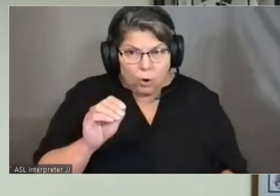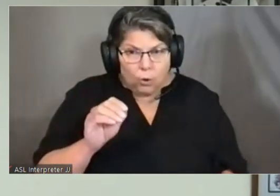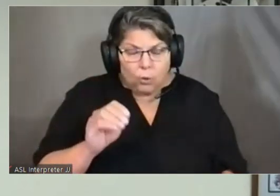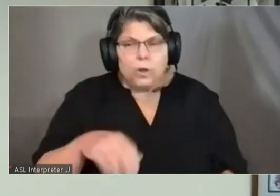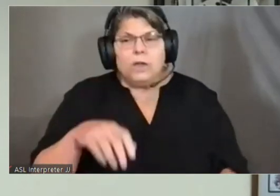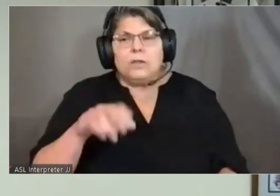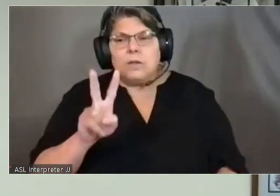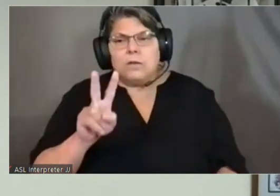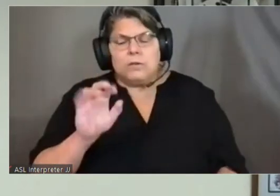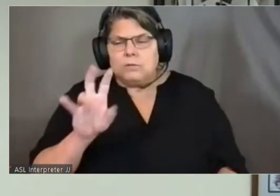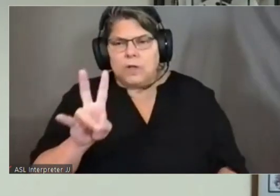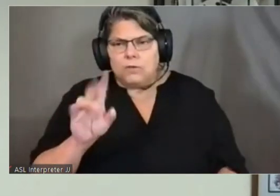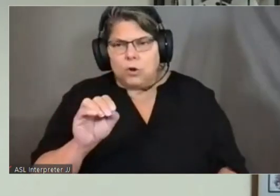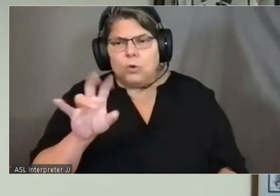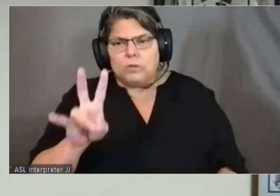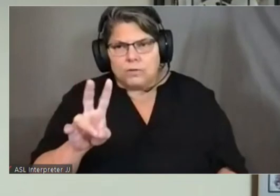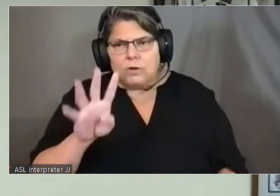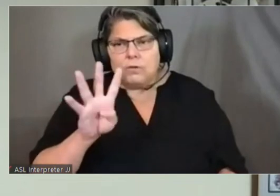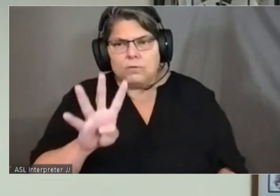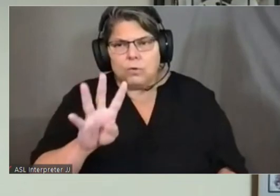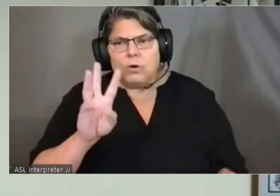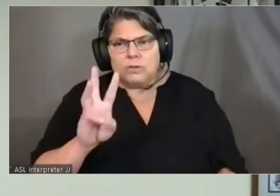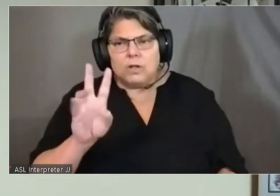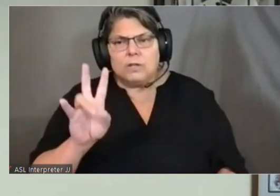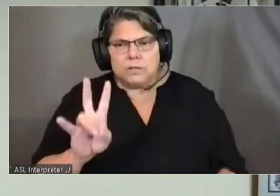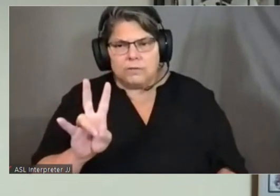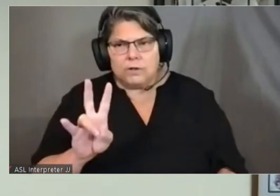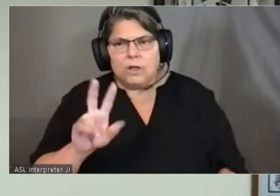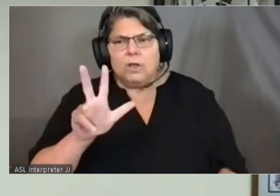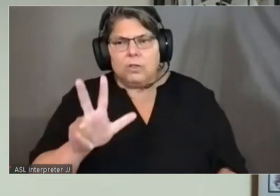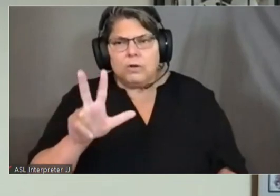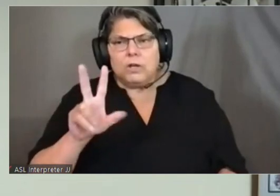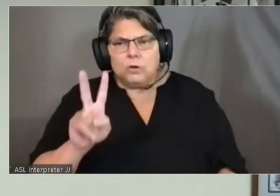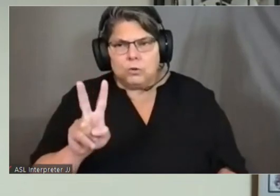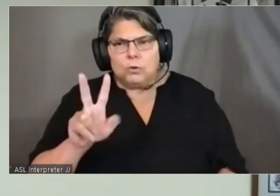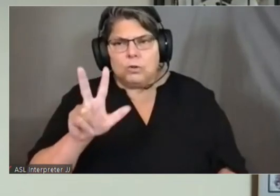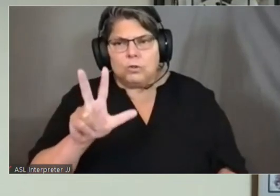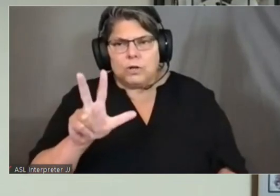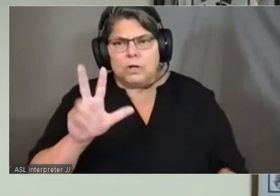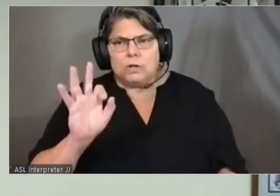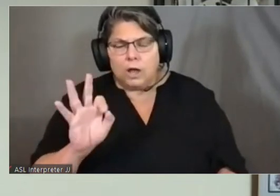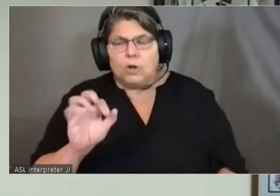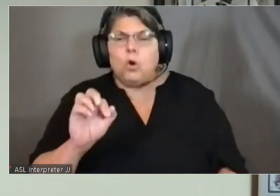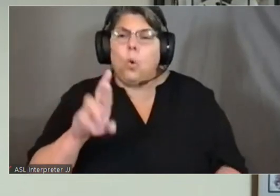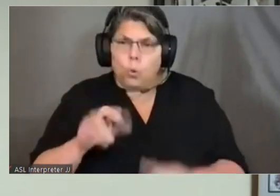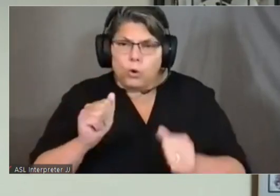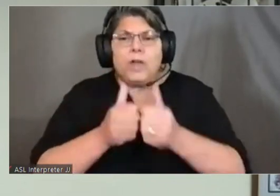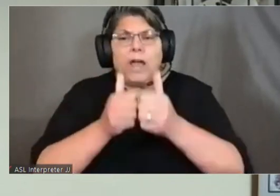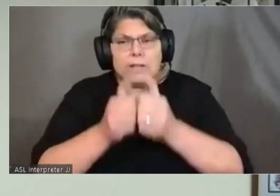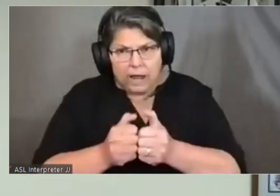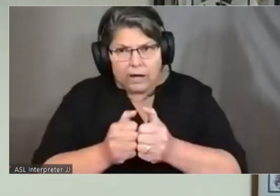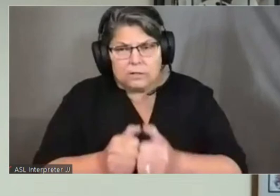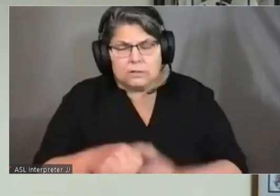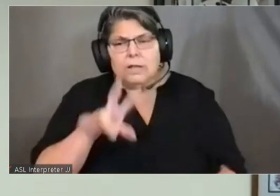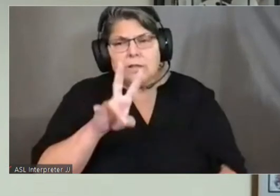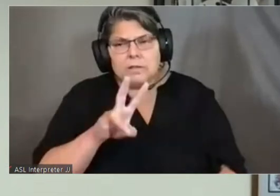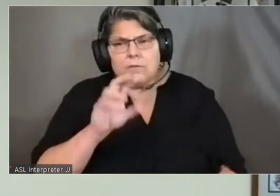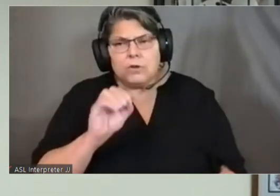-467-3239 or text them at 707